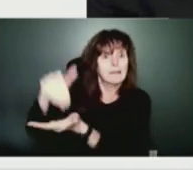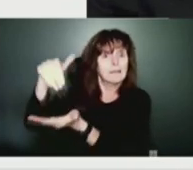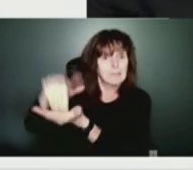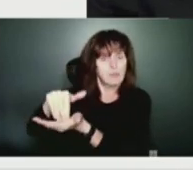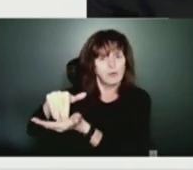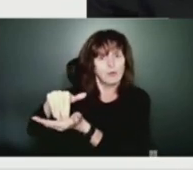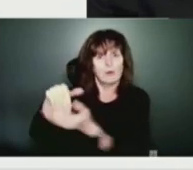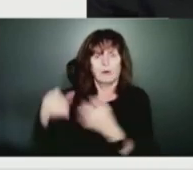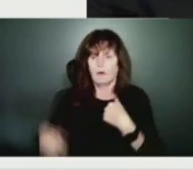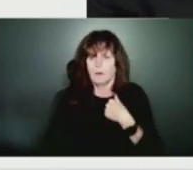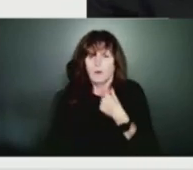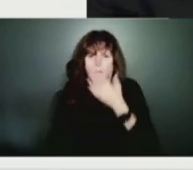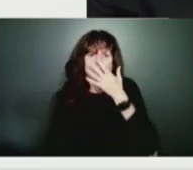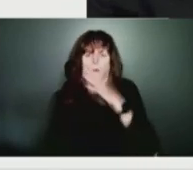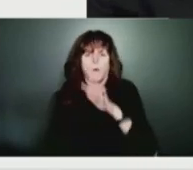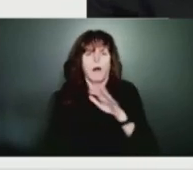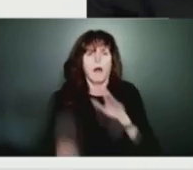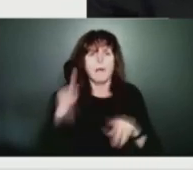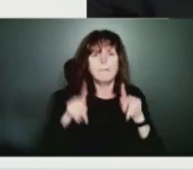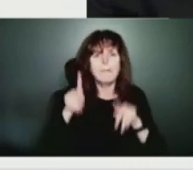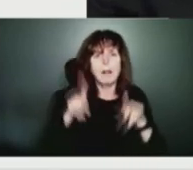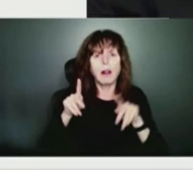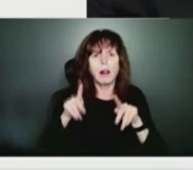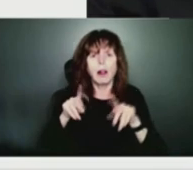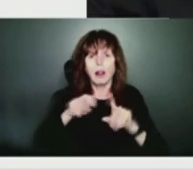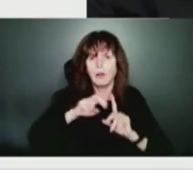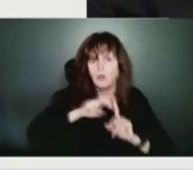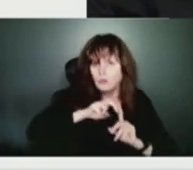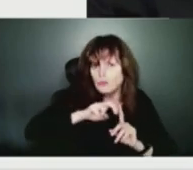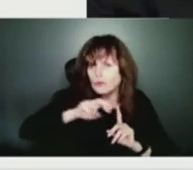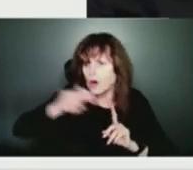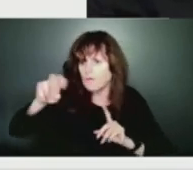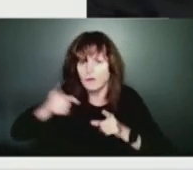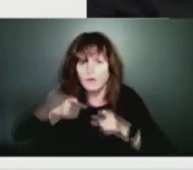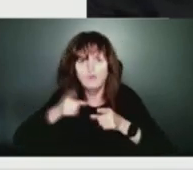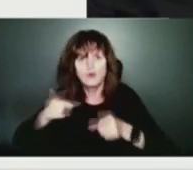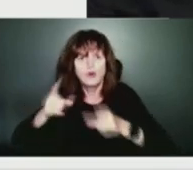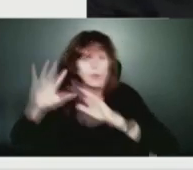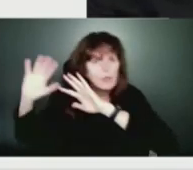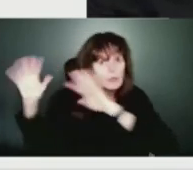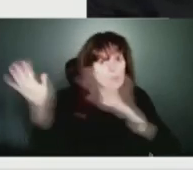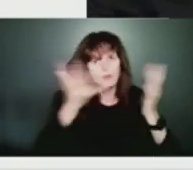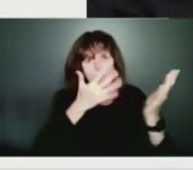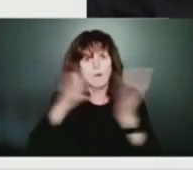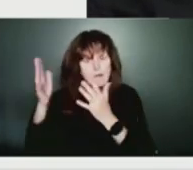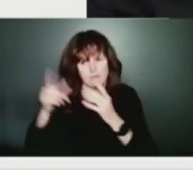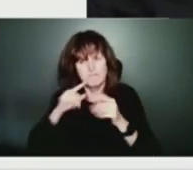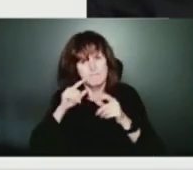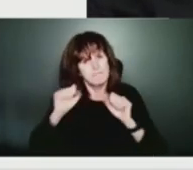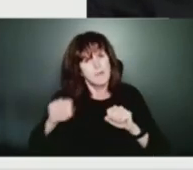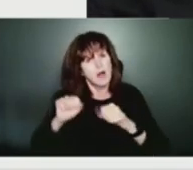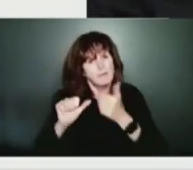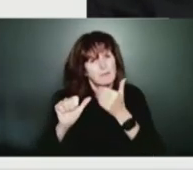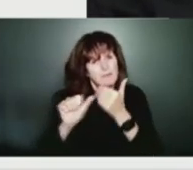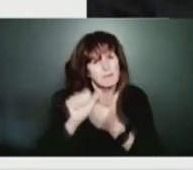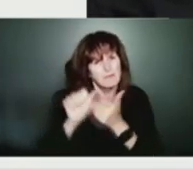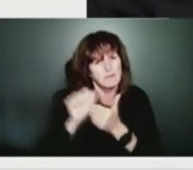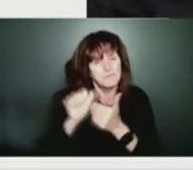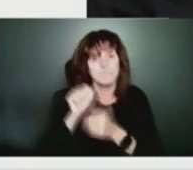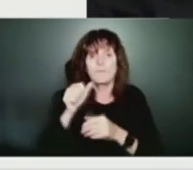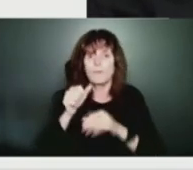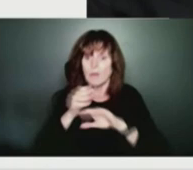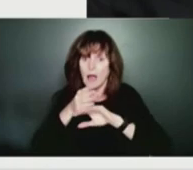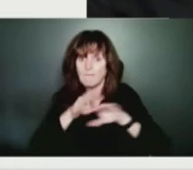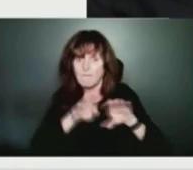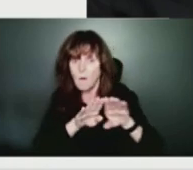phase when it may be dangerous. And we also want to take a look and see where the greatest impact is within the municipality. So although